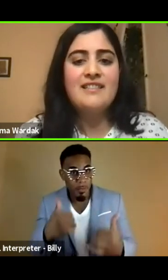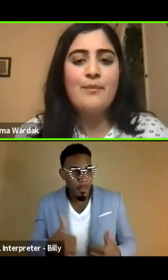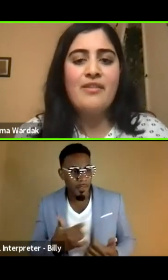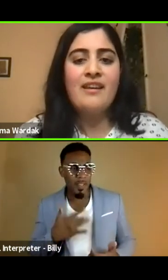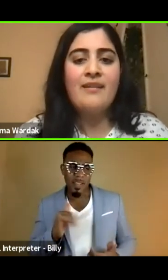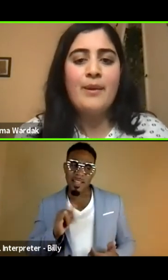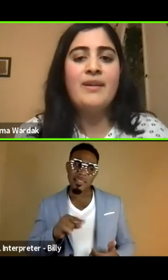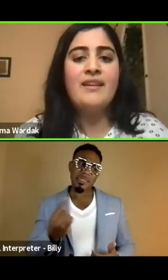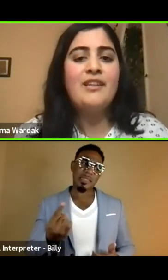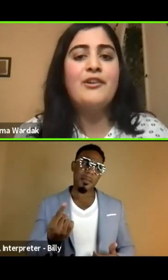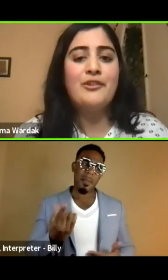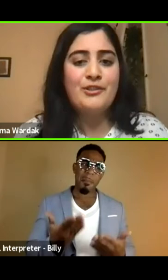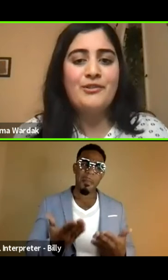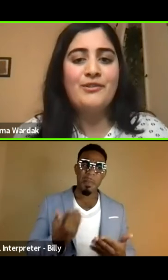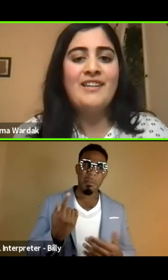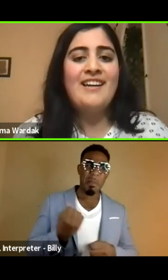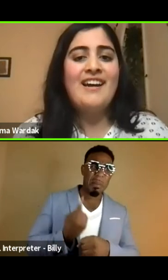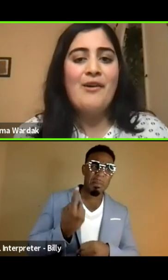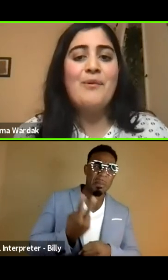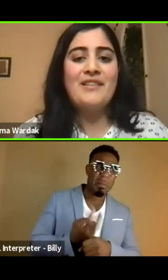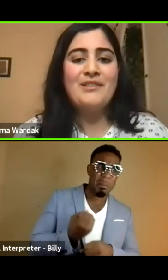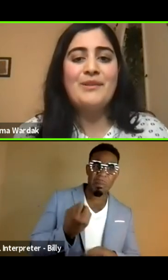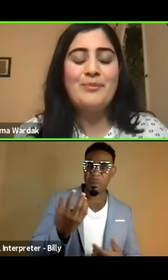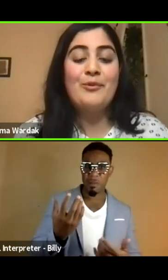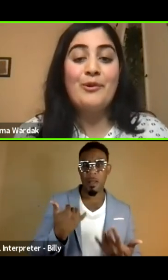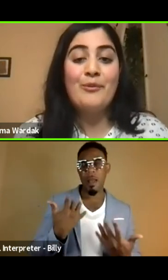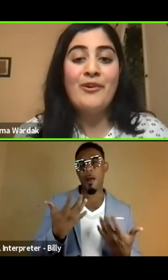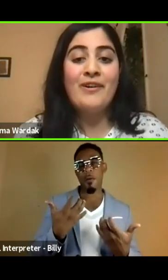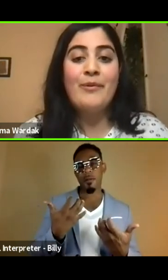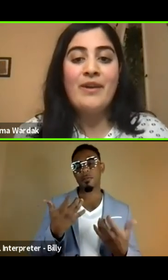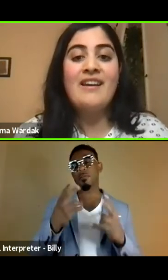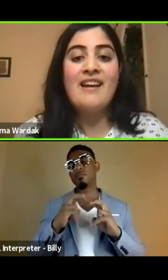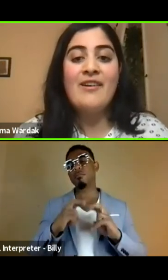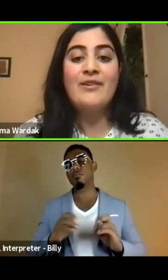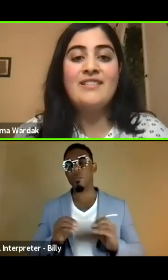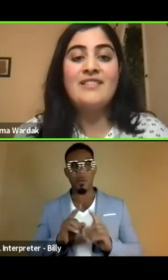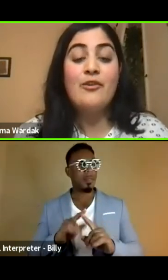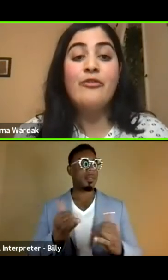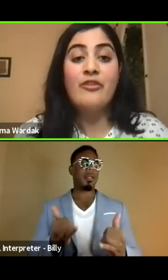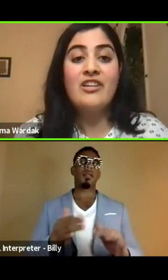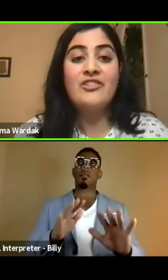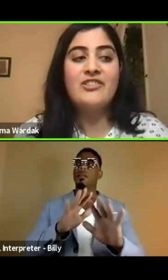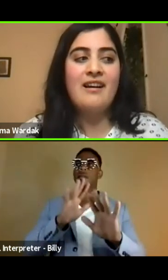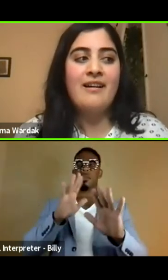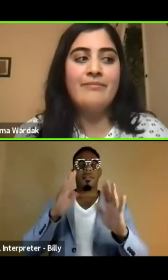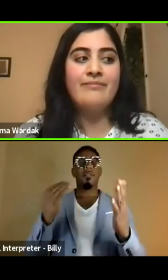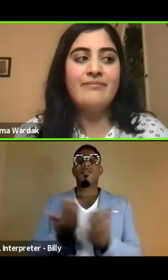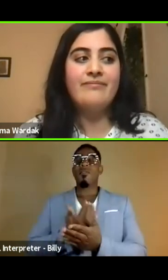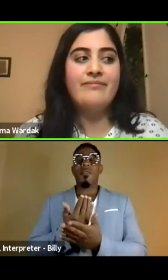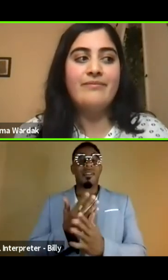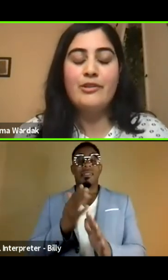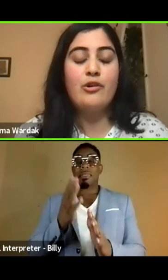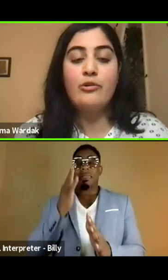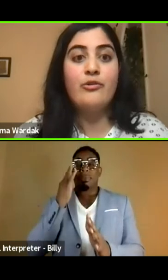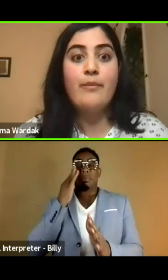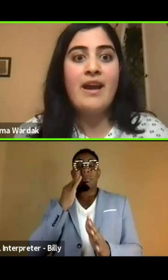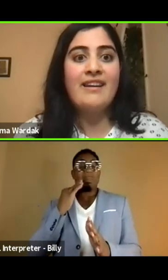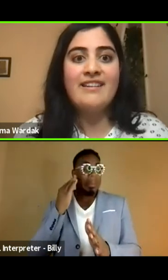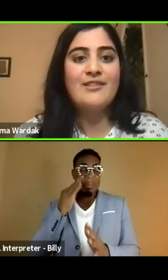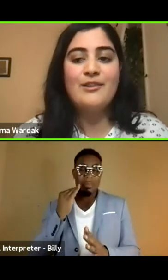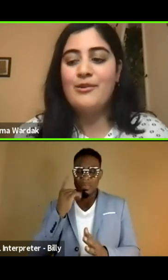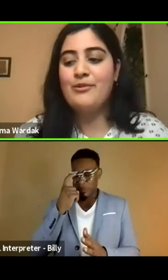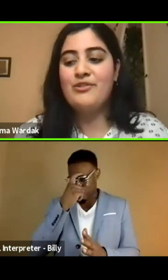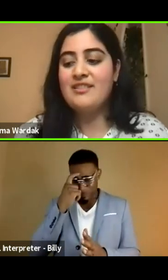feel like this is something maybe in a year or two I'll want to explore more, but right now it's so fresh, um, so